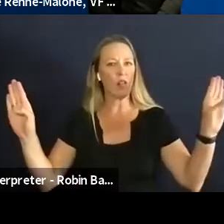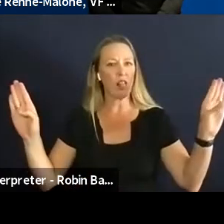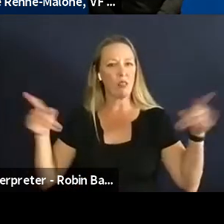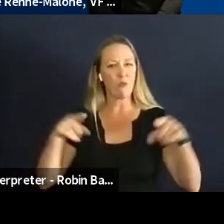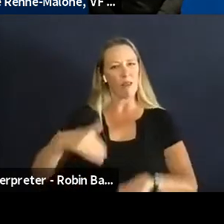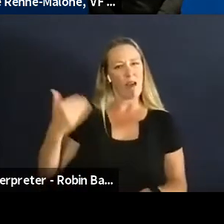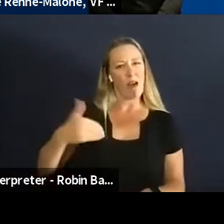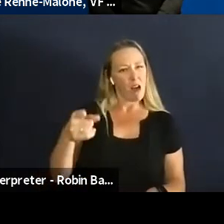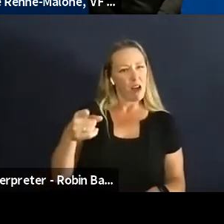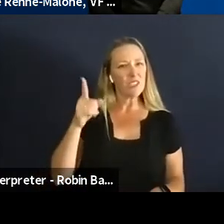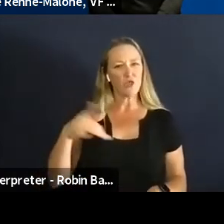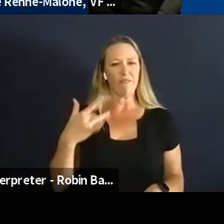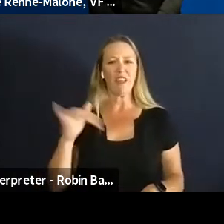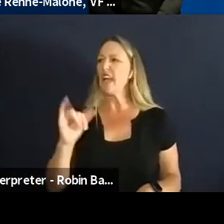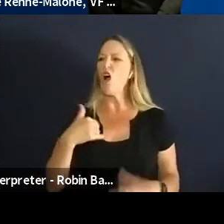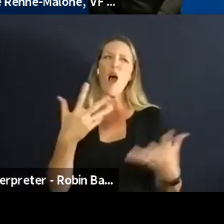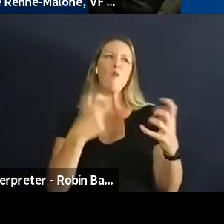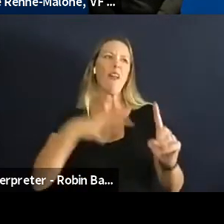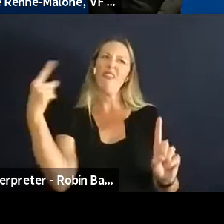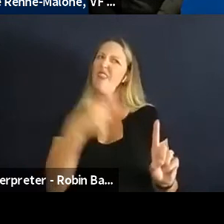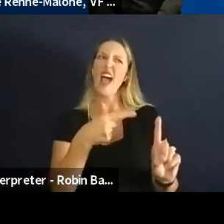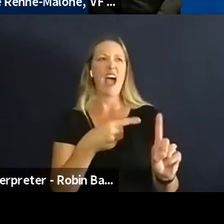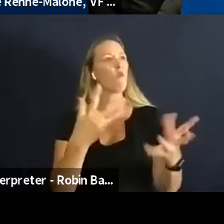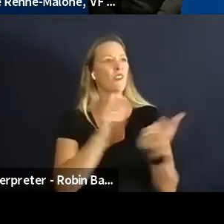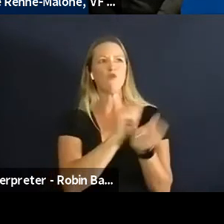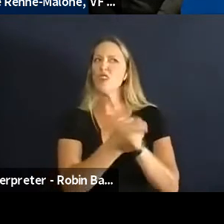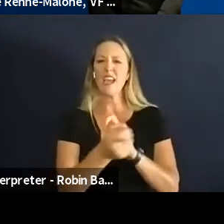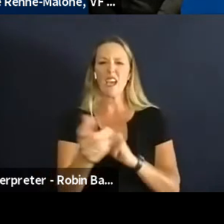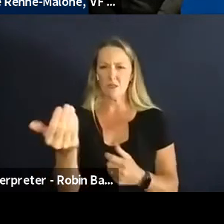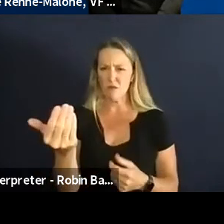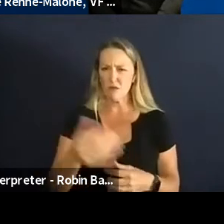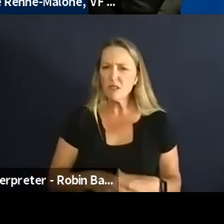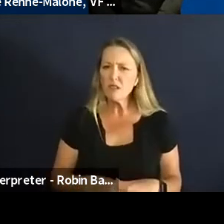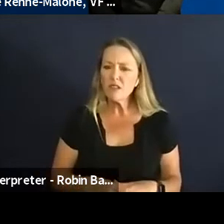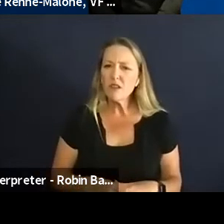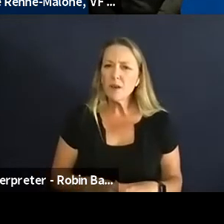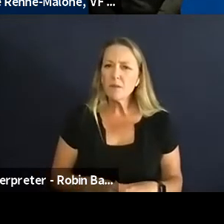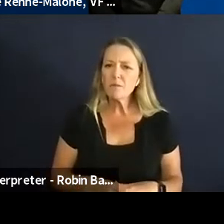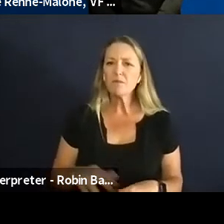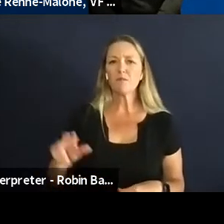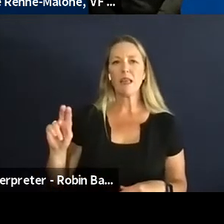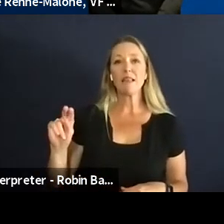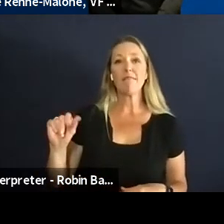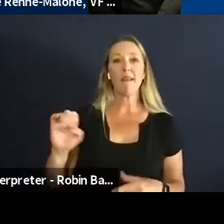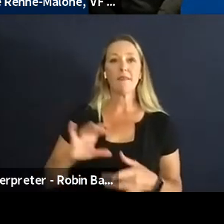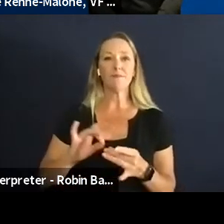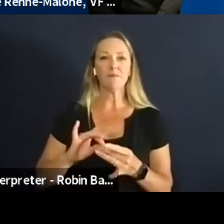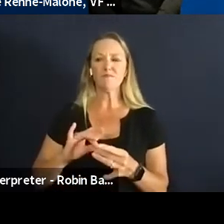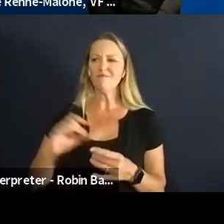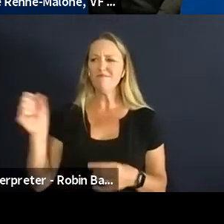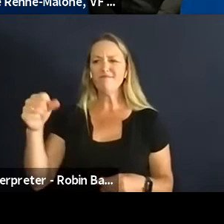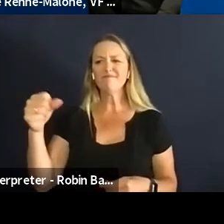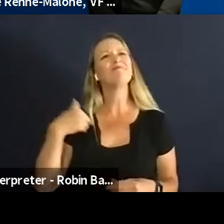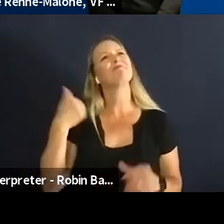feeling like this is what I'm going to do as you were growing up um yeah I remember when I